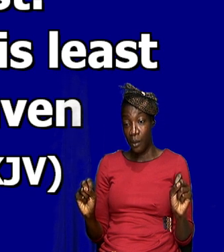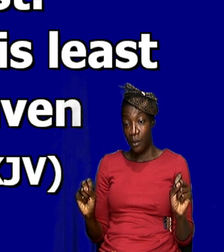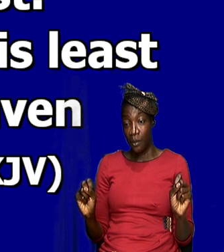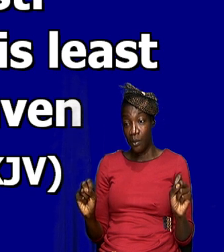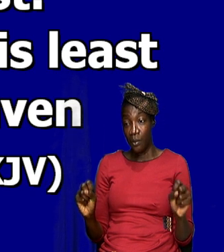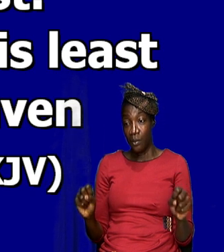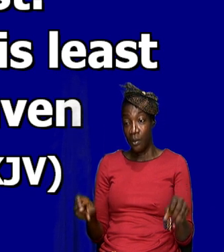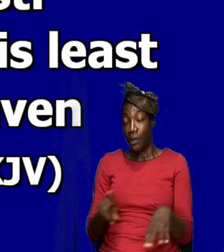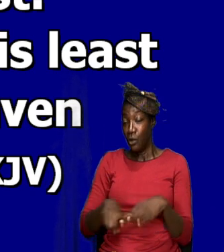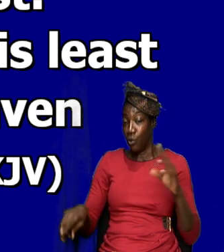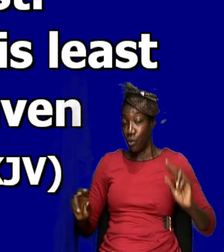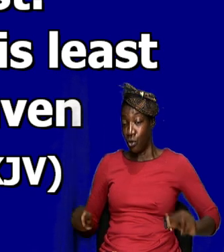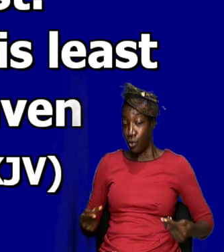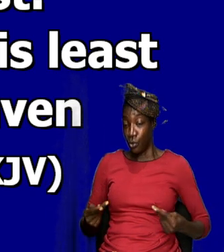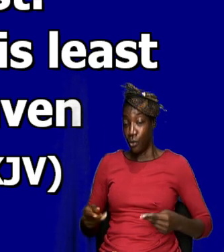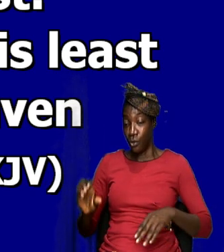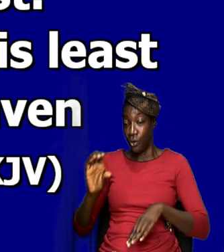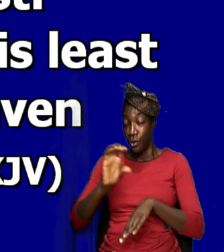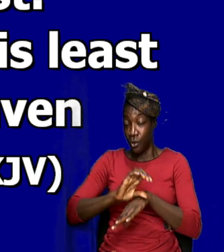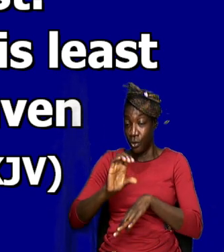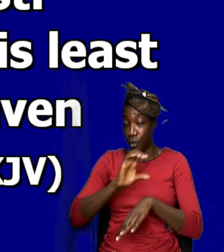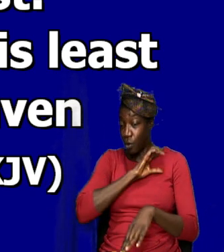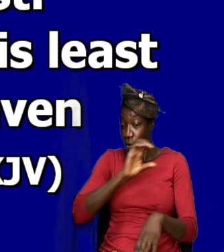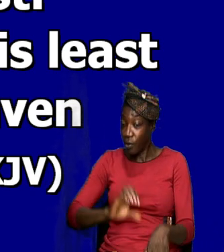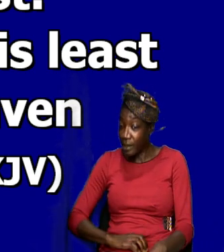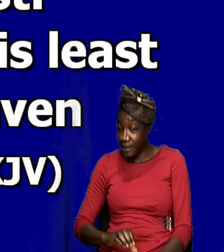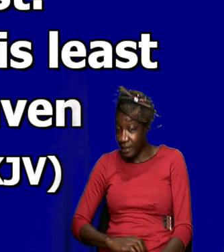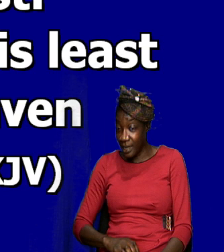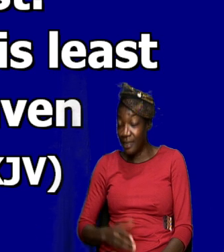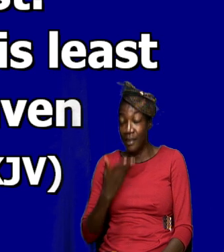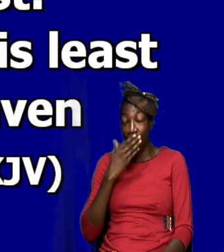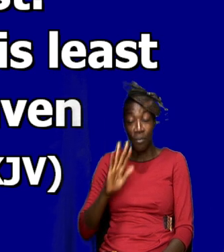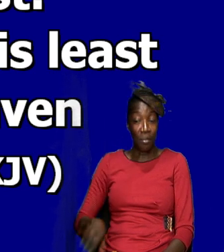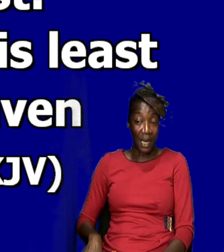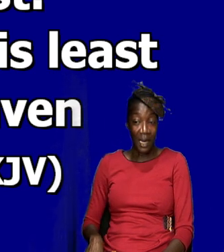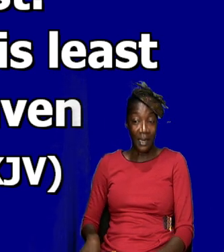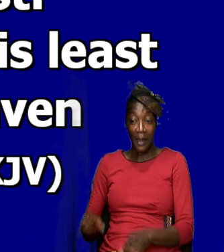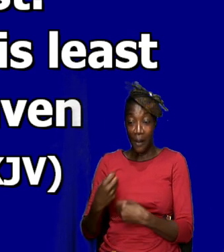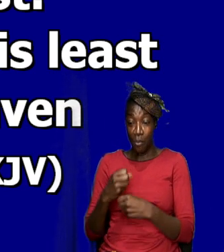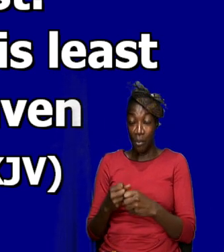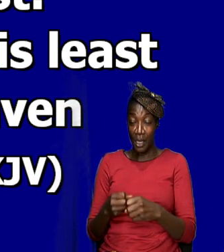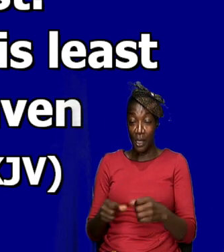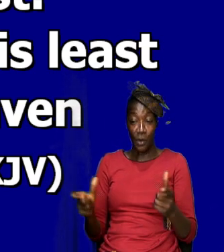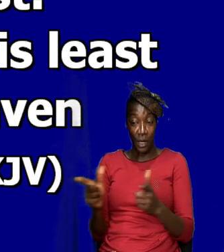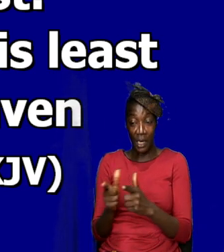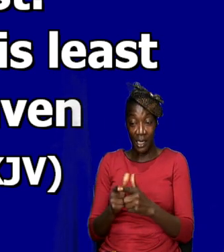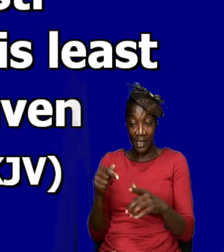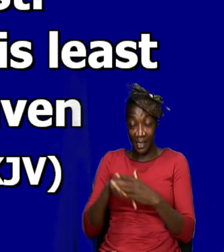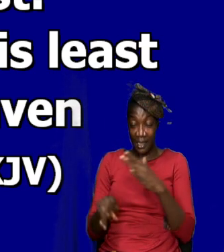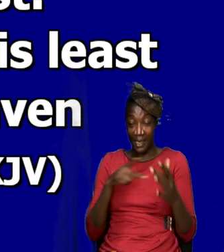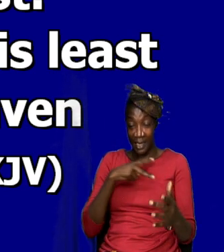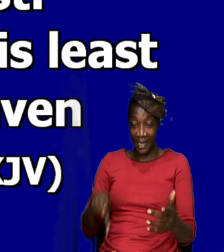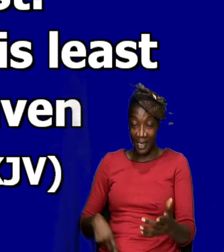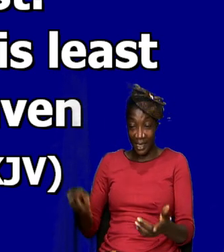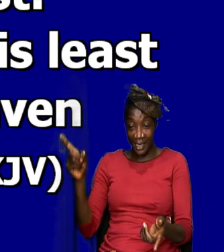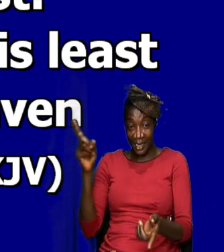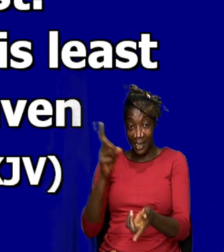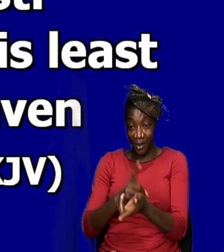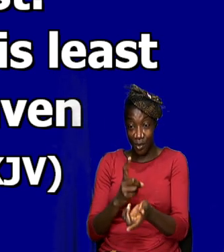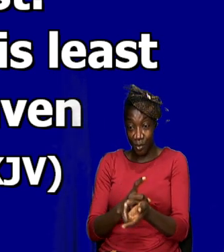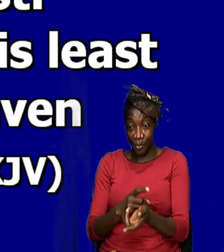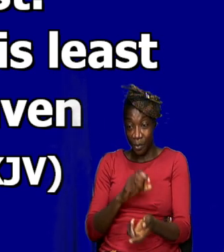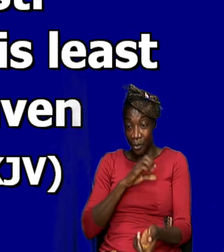Christians because that's a bad thing that makes us the least in the kingdom and we have some Christians that are persecuting